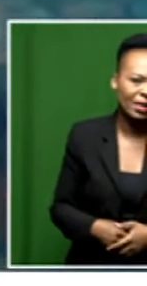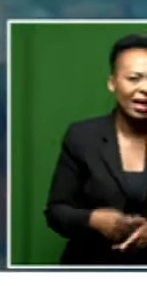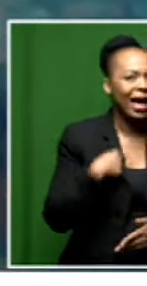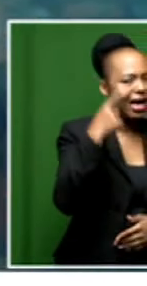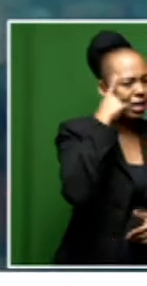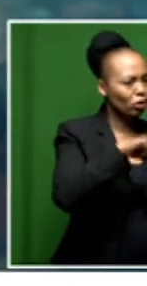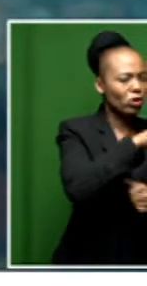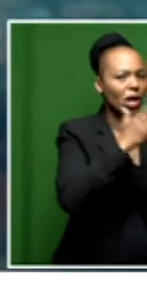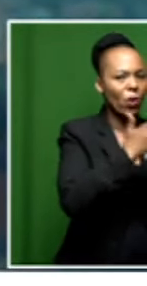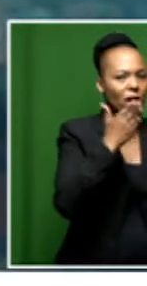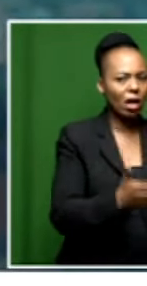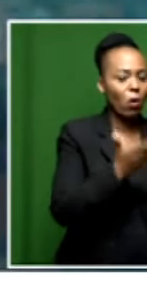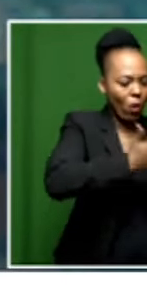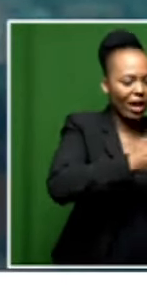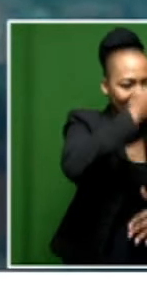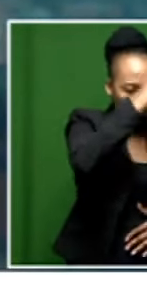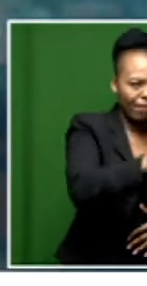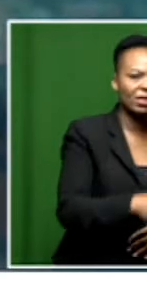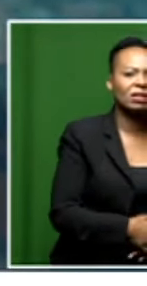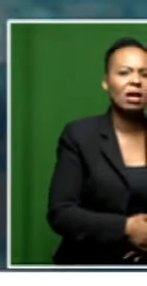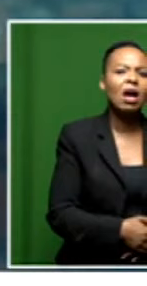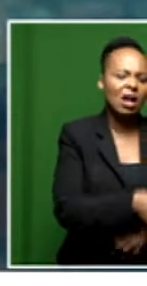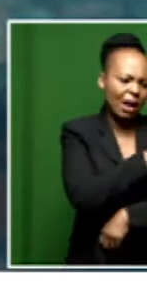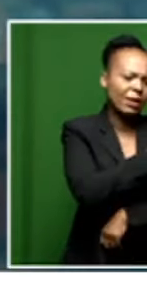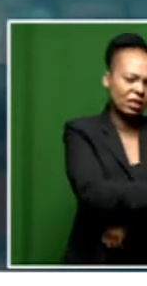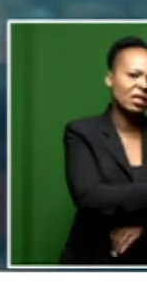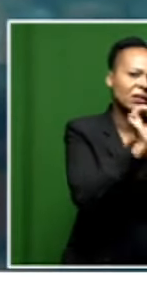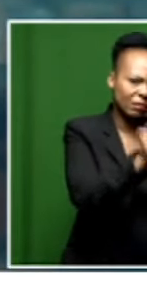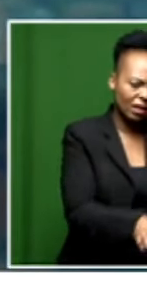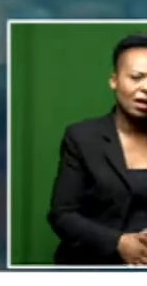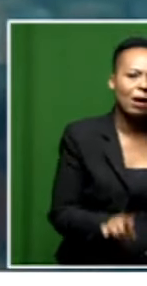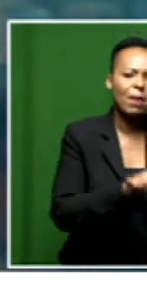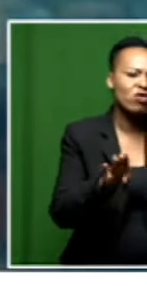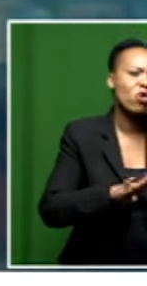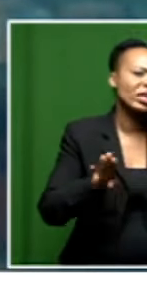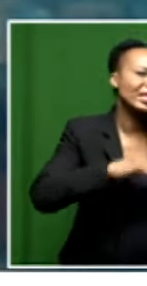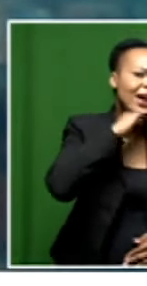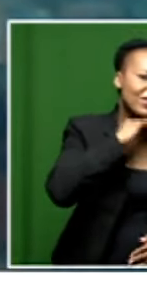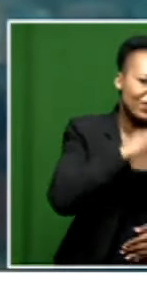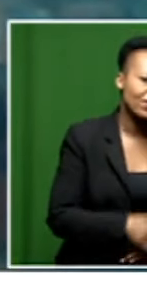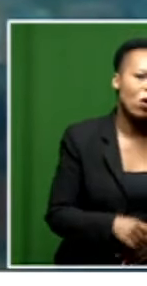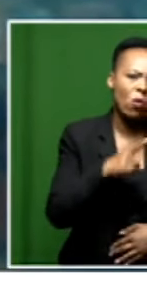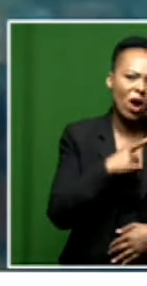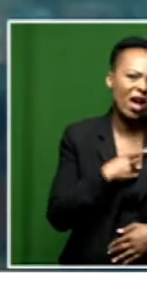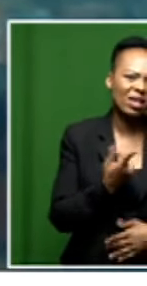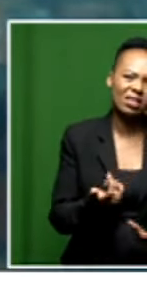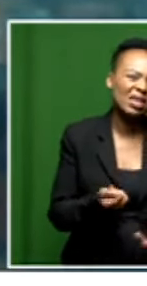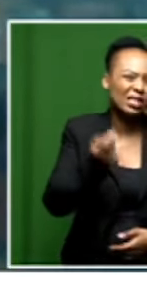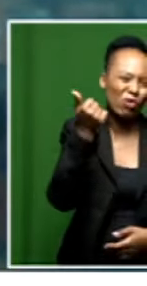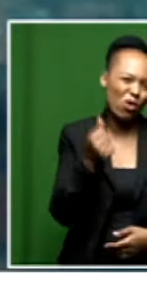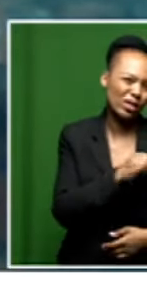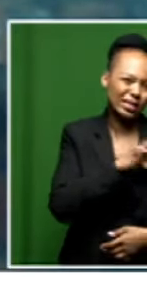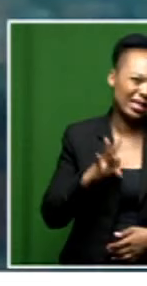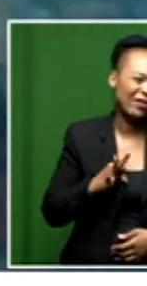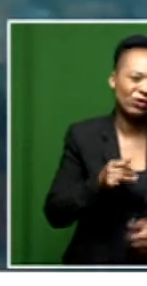government have been capacitated. However, we know that they are not enough. There's a shortage of social workers employed